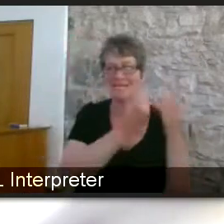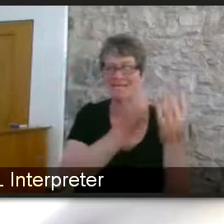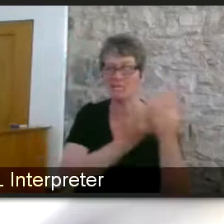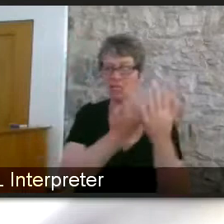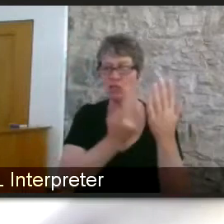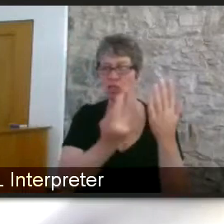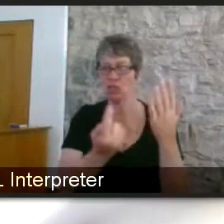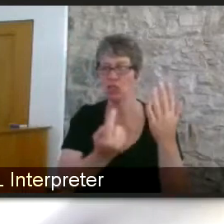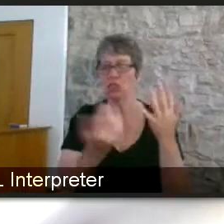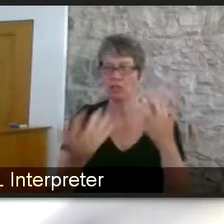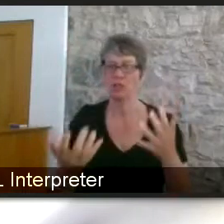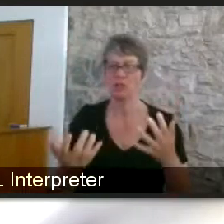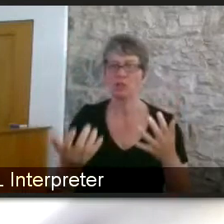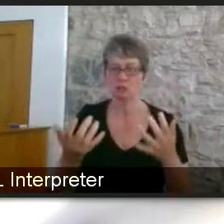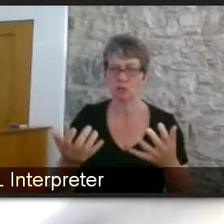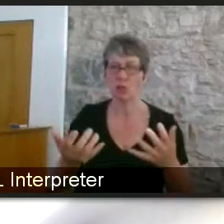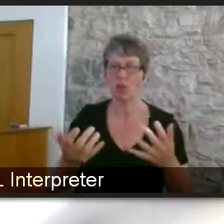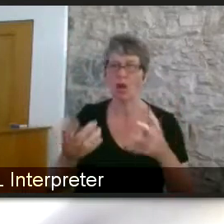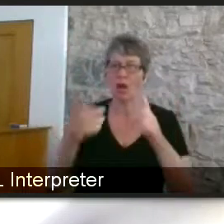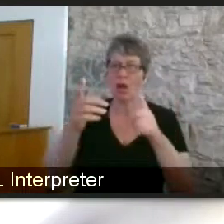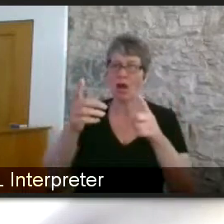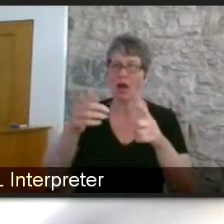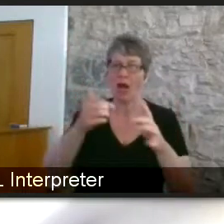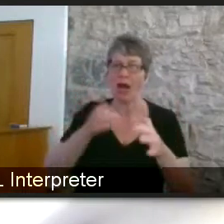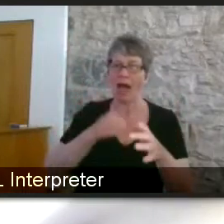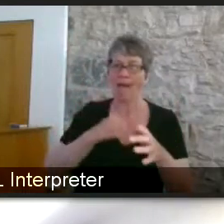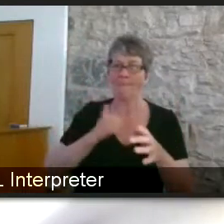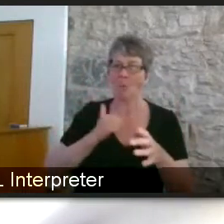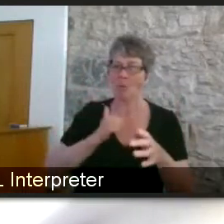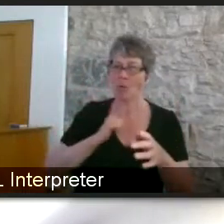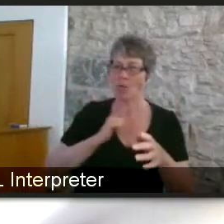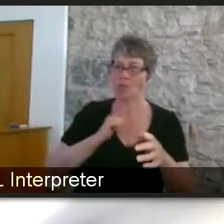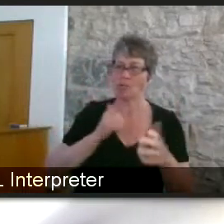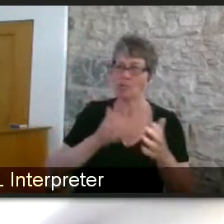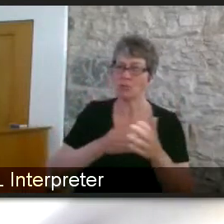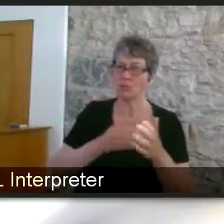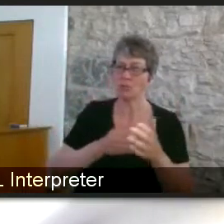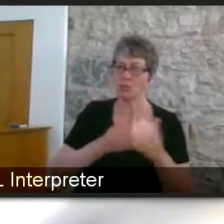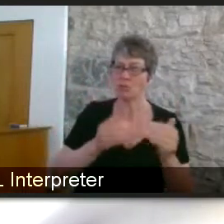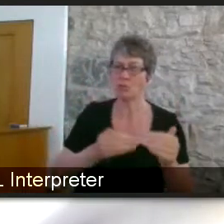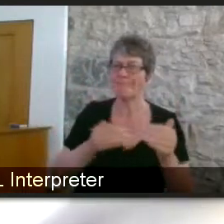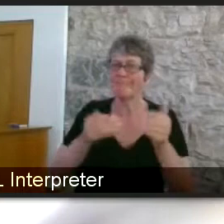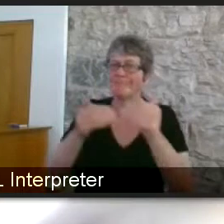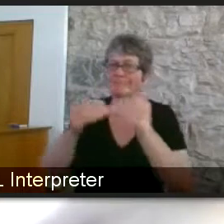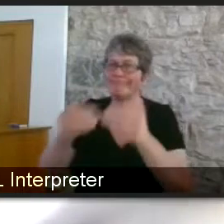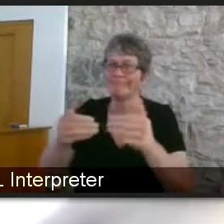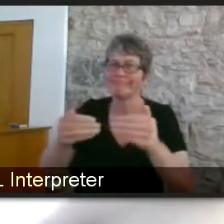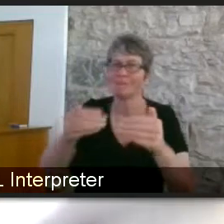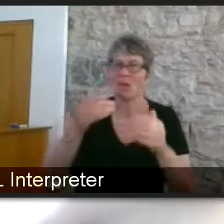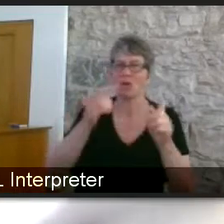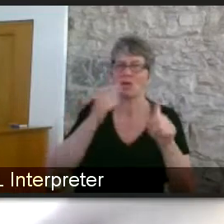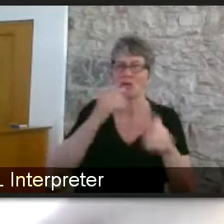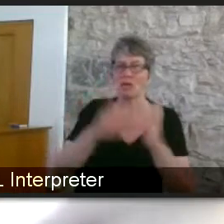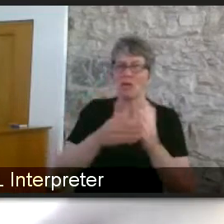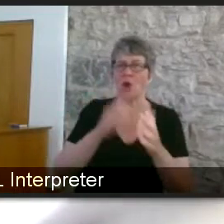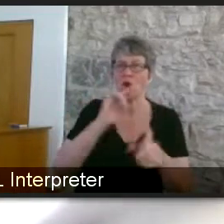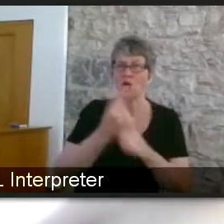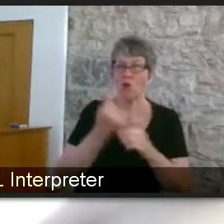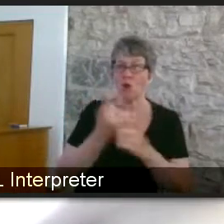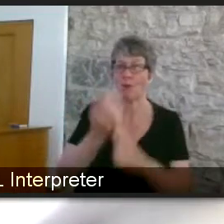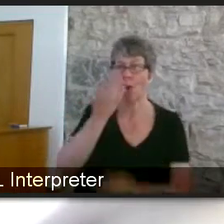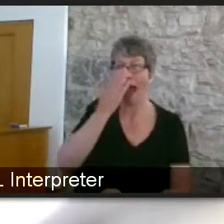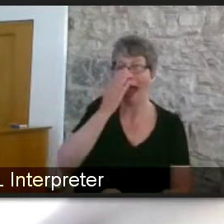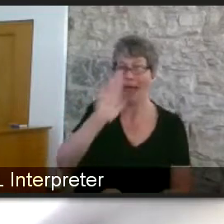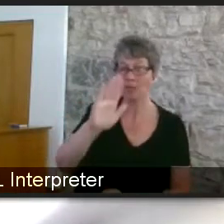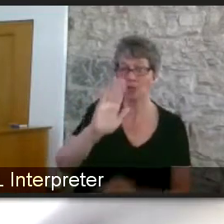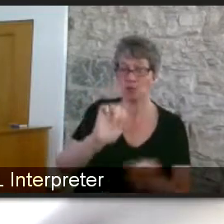to do that in the chat i'm going to try and move on to we talked about obviously shifts in attitude now we're talking about shifts of attitude with an employer and so